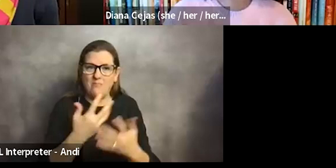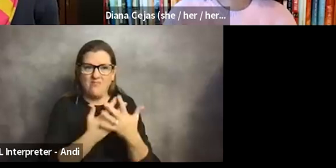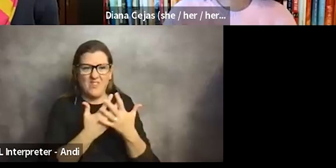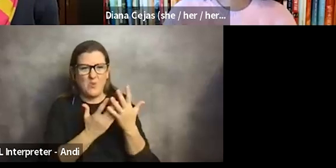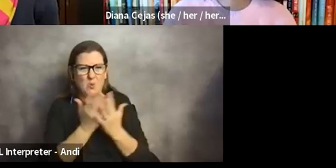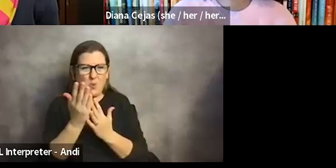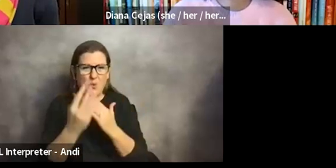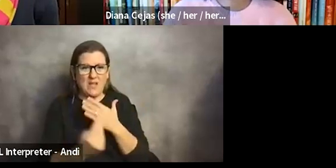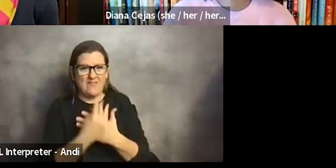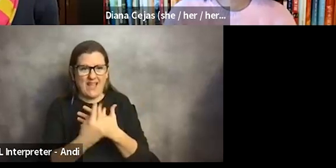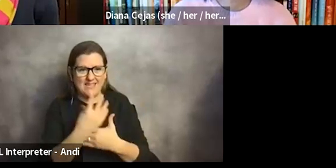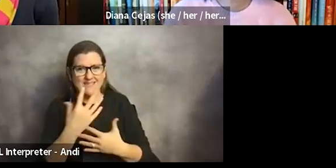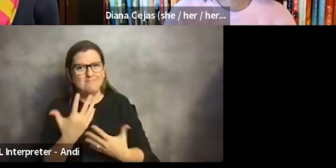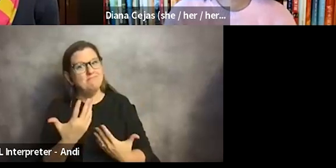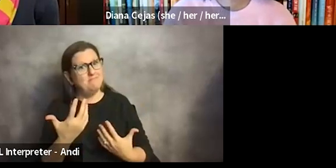Shameless plug.